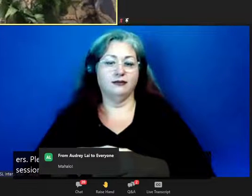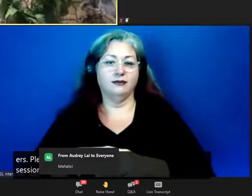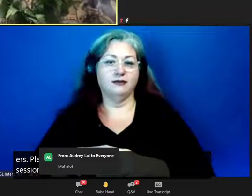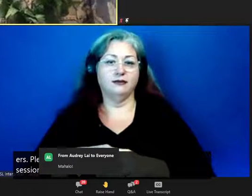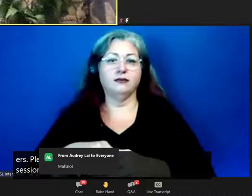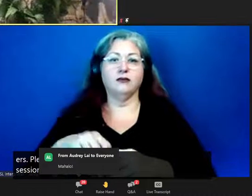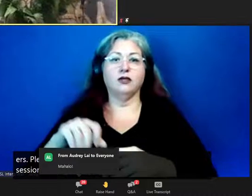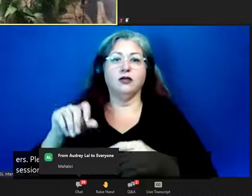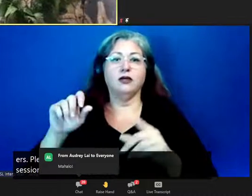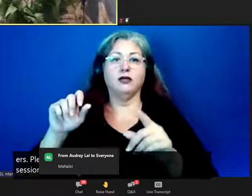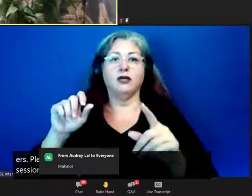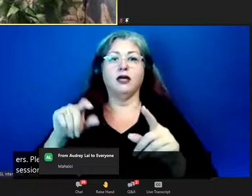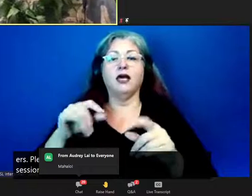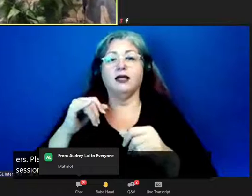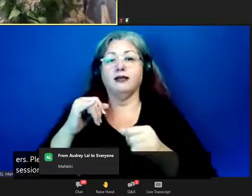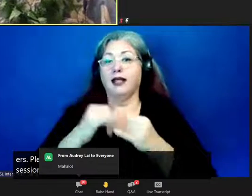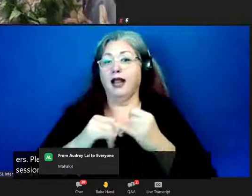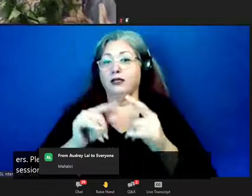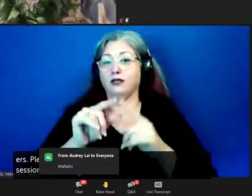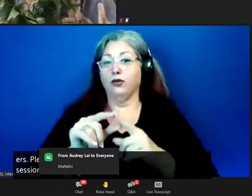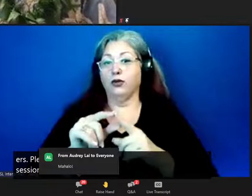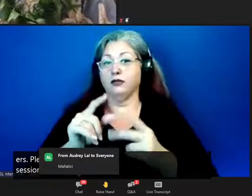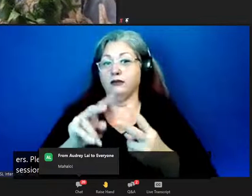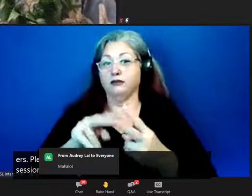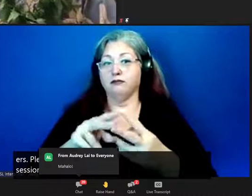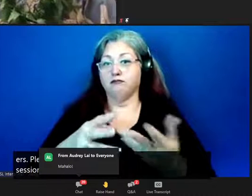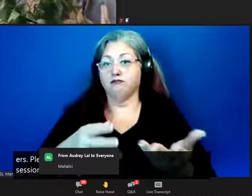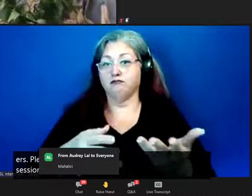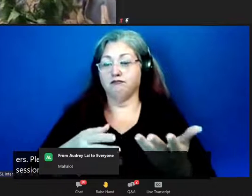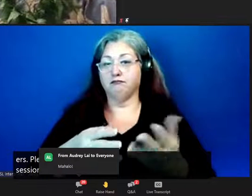Yeah, last words for you and Bruce there, Larry, please